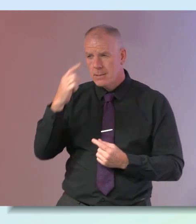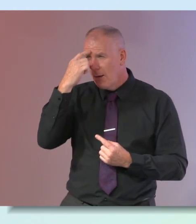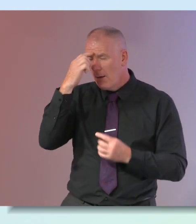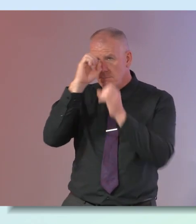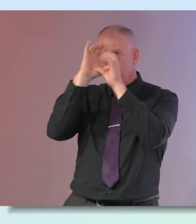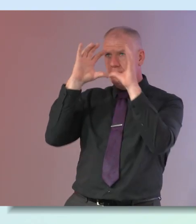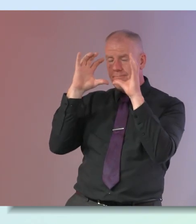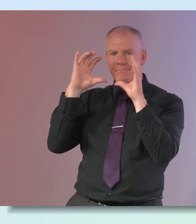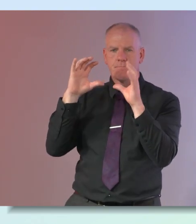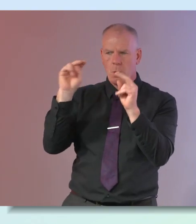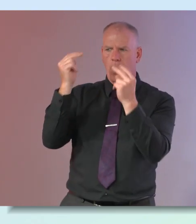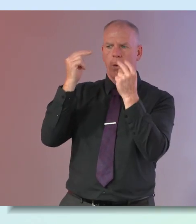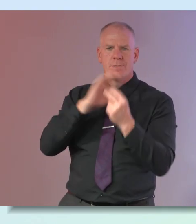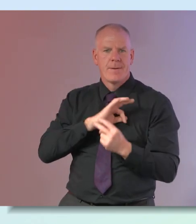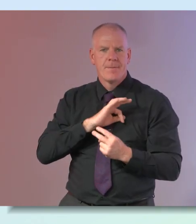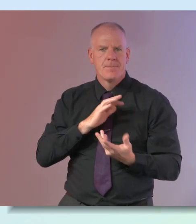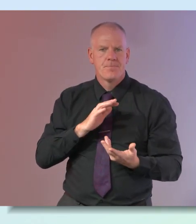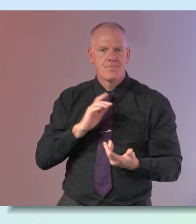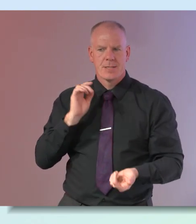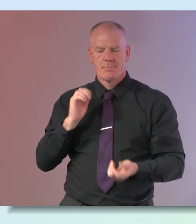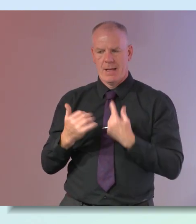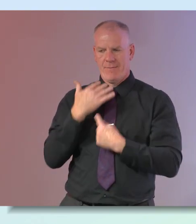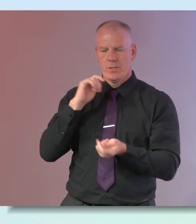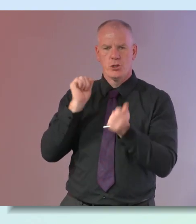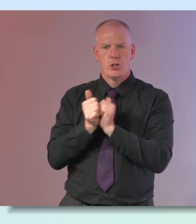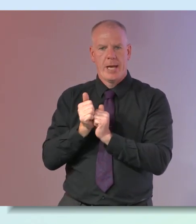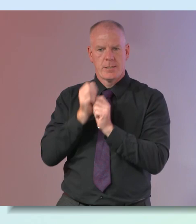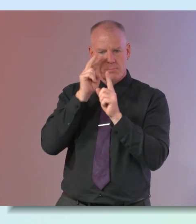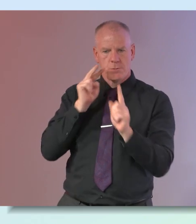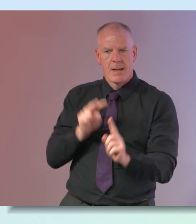there something we should kind of look at ourselves in the sense of a change of mindset